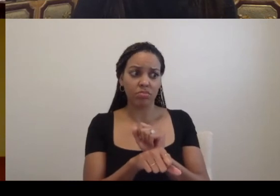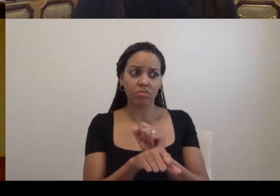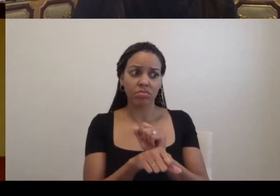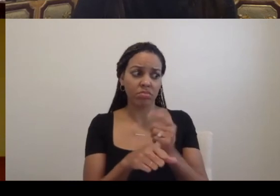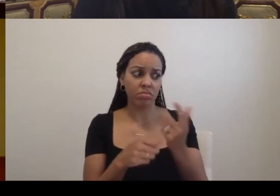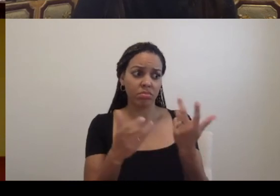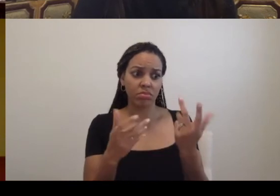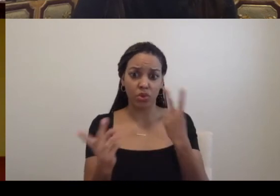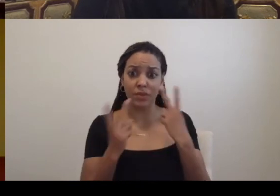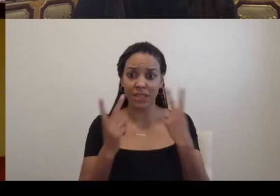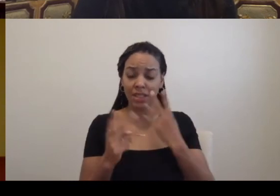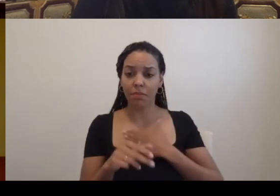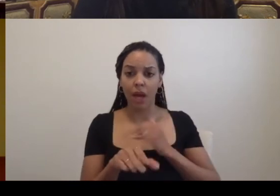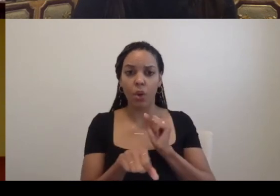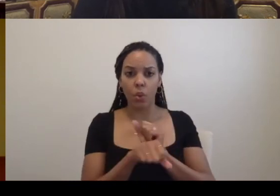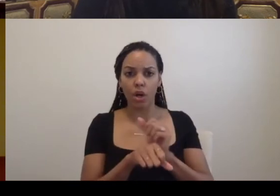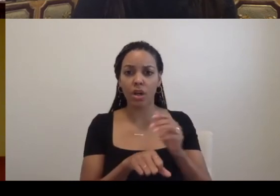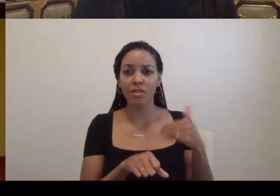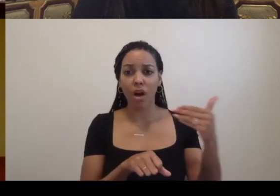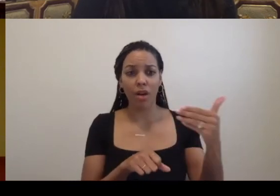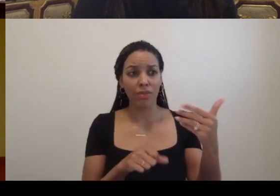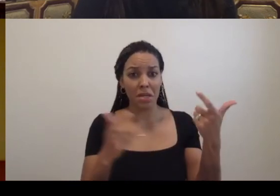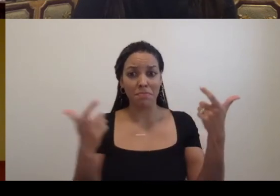you have seen is often very, very large.